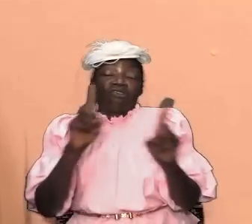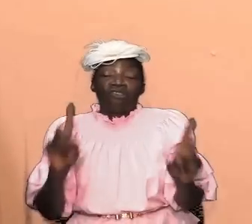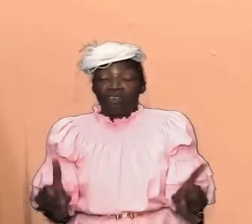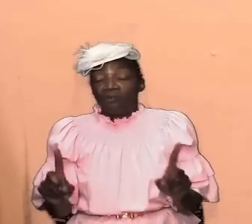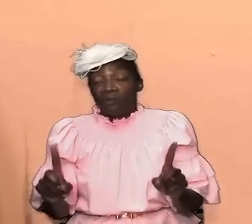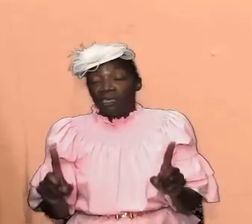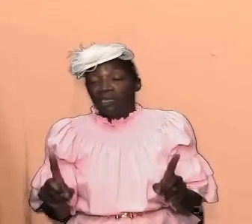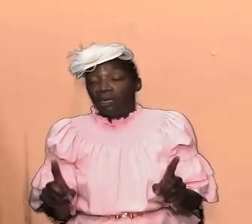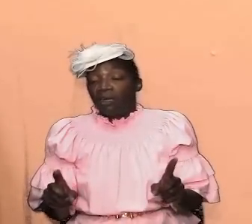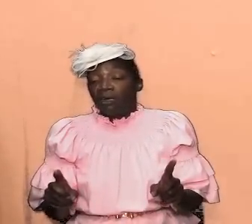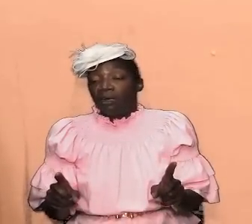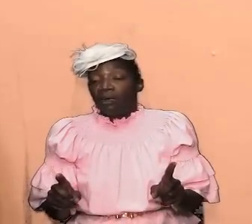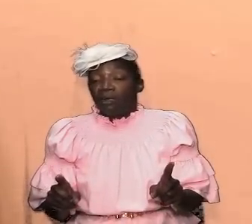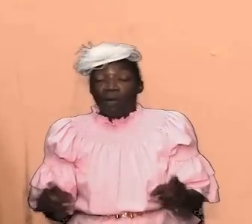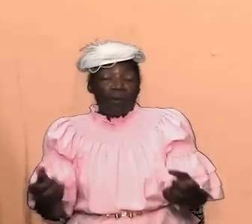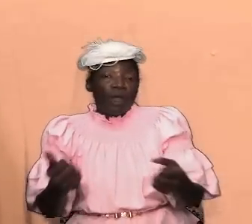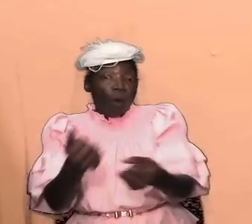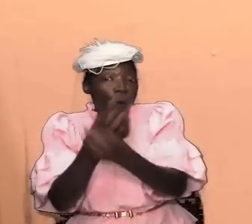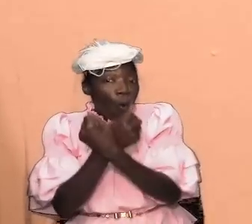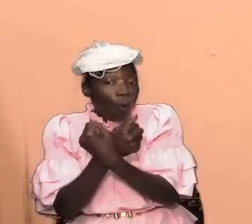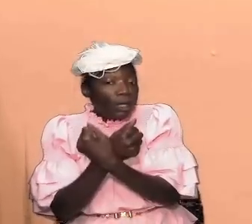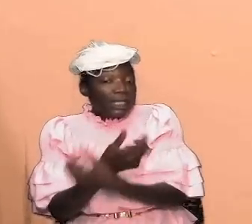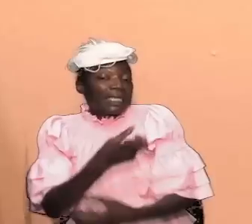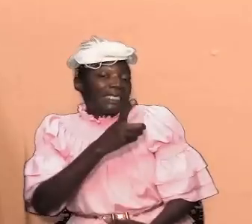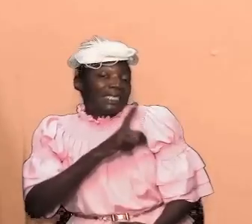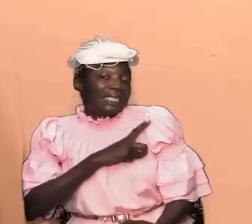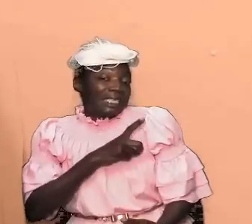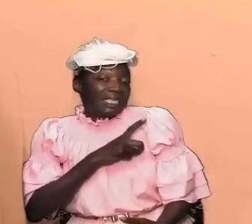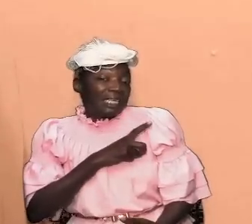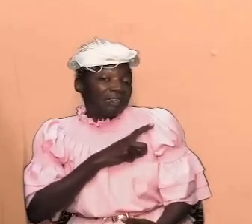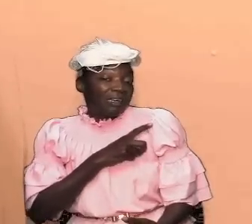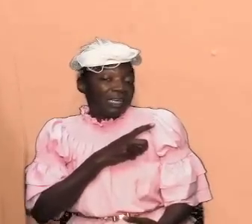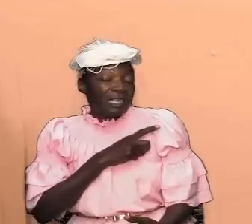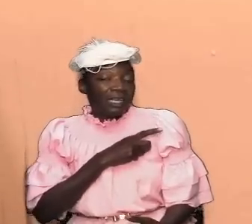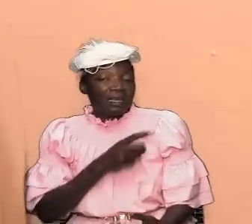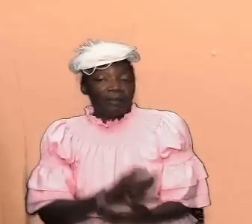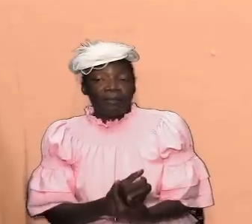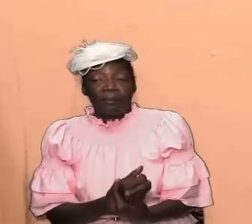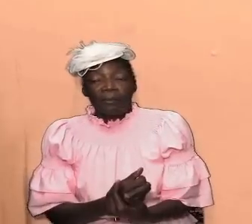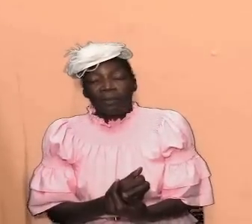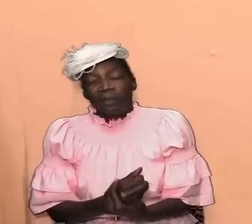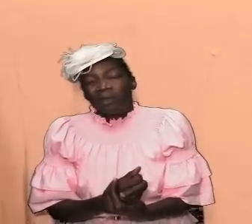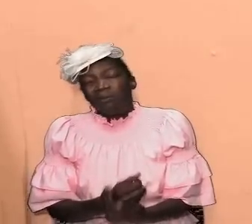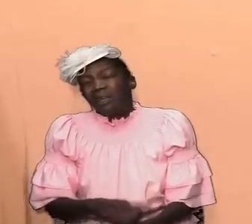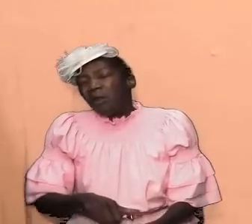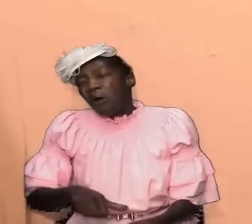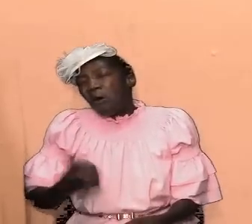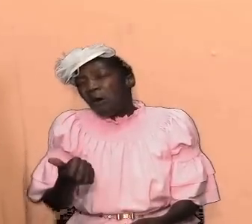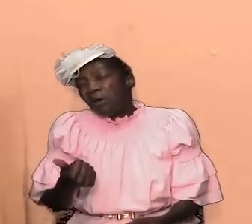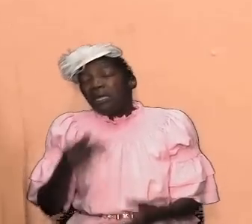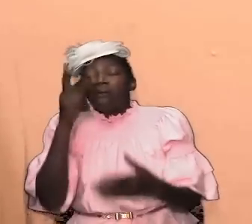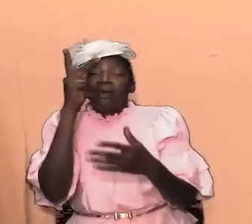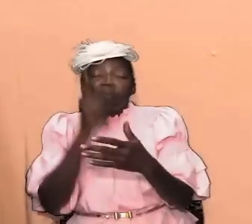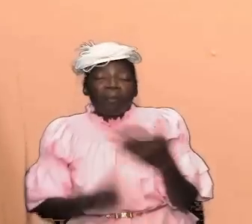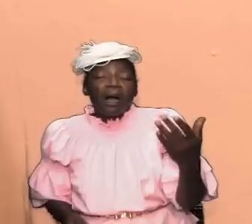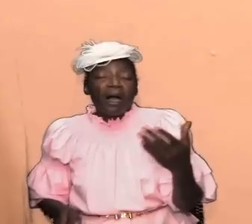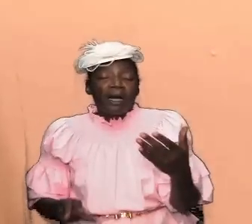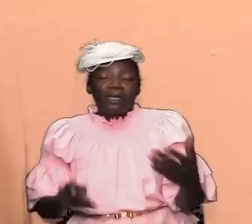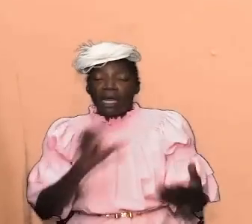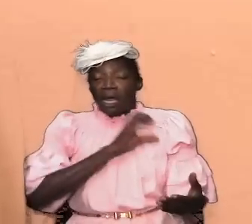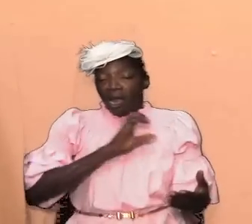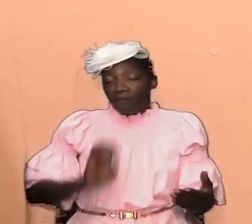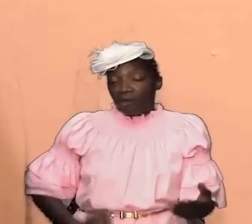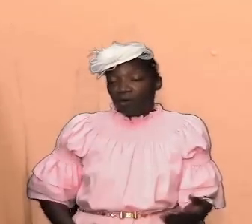we once held dearly things that uh would have been a normal part of the christian